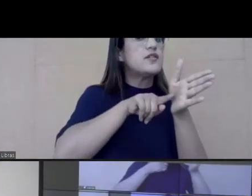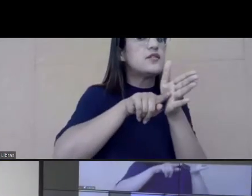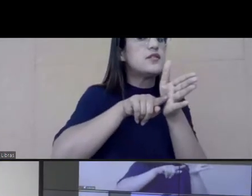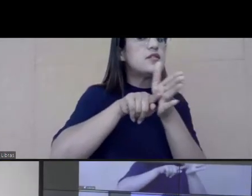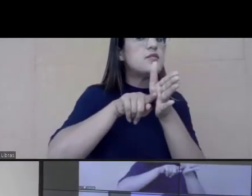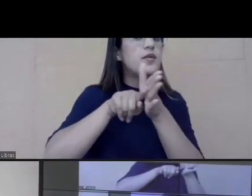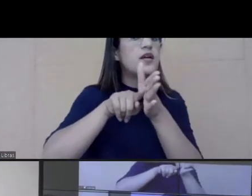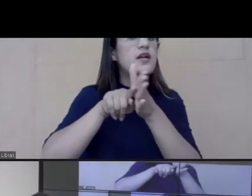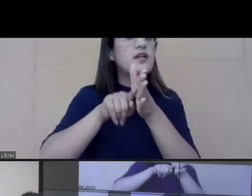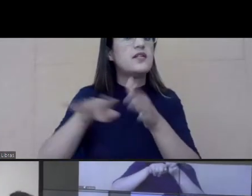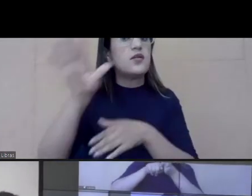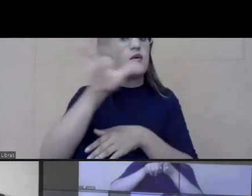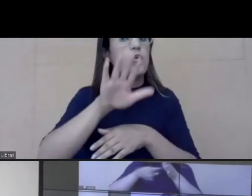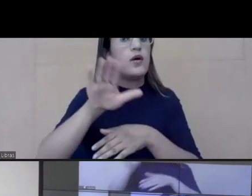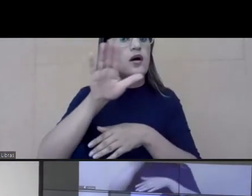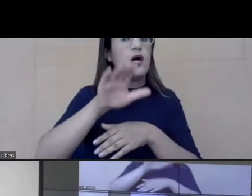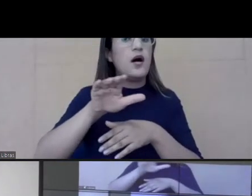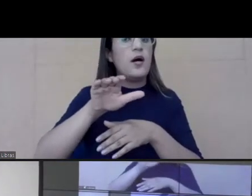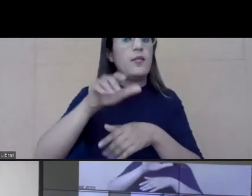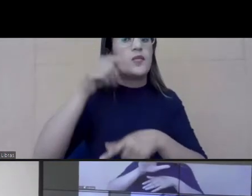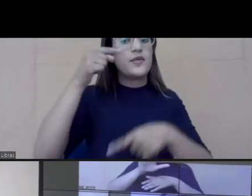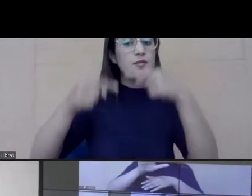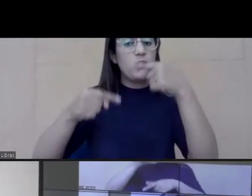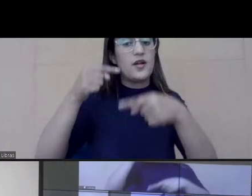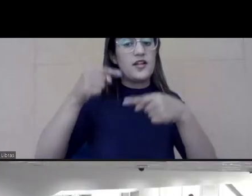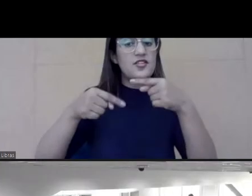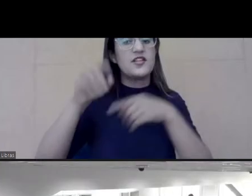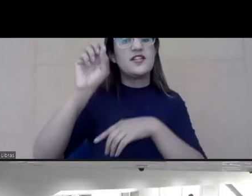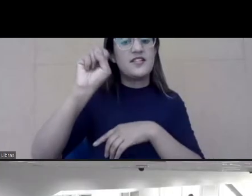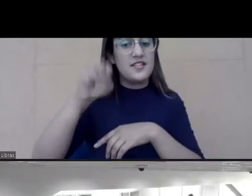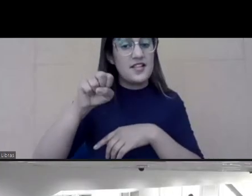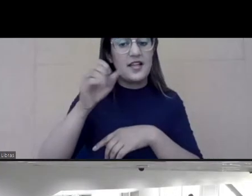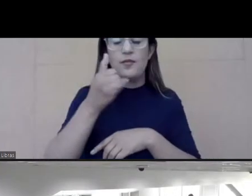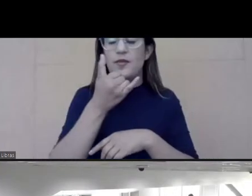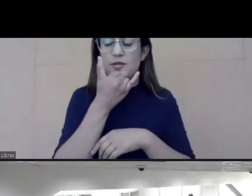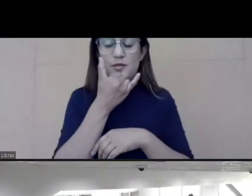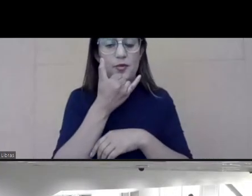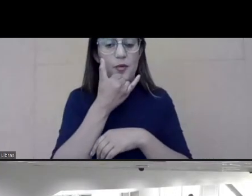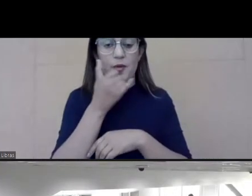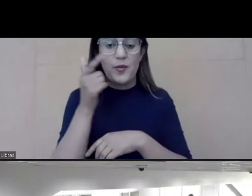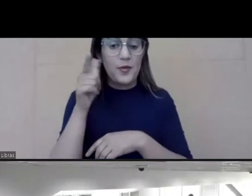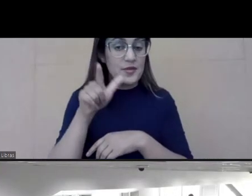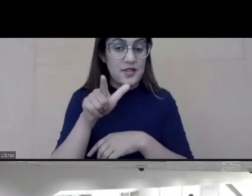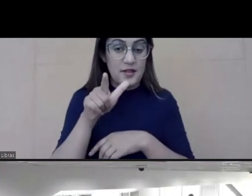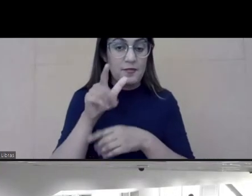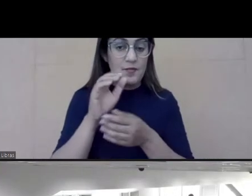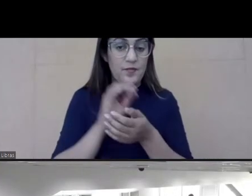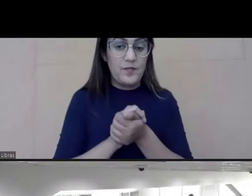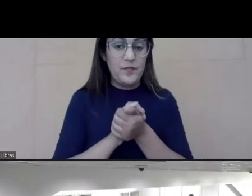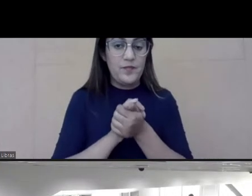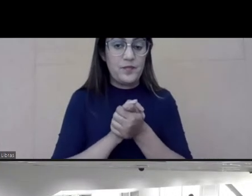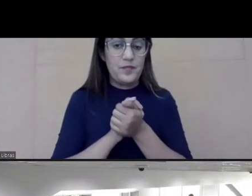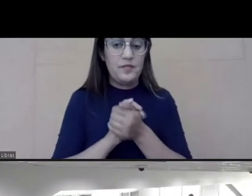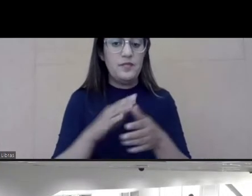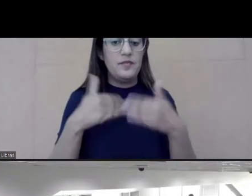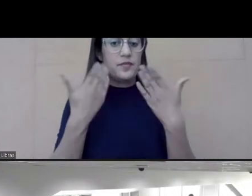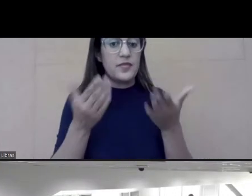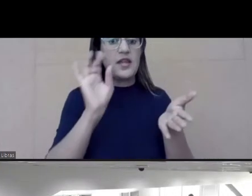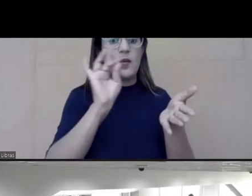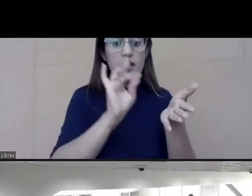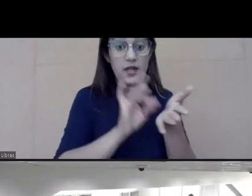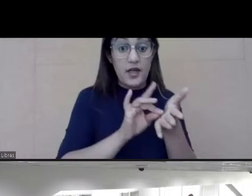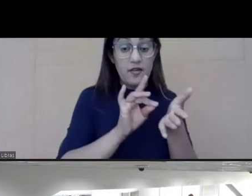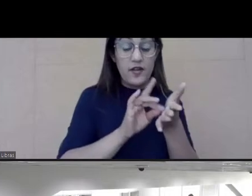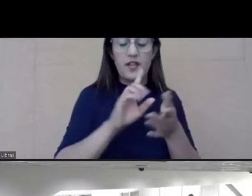I'm so sorry. I wasn't able to unmute myself. I wasn't sure what was happening. So, in fact, we're actually about to launch